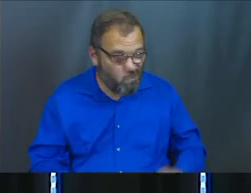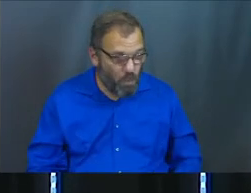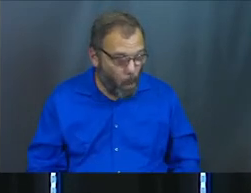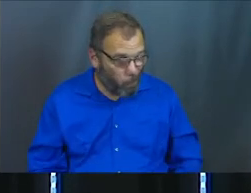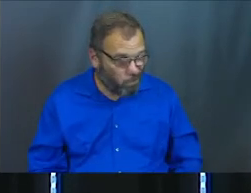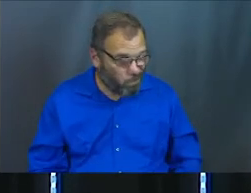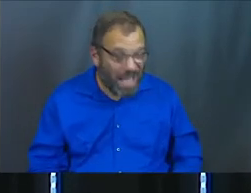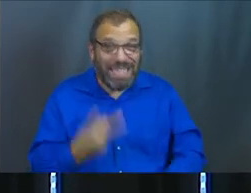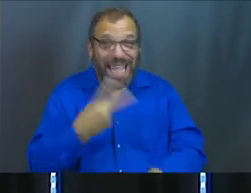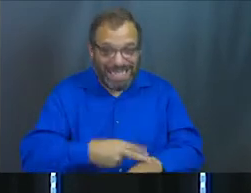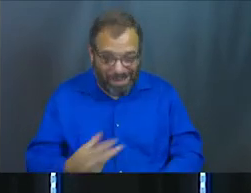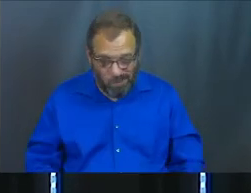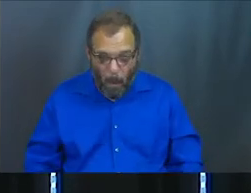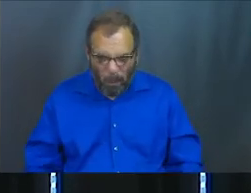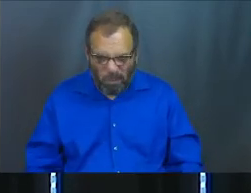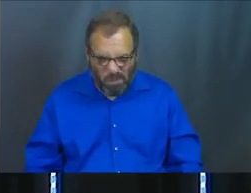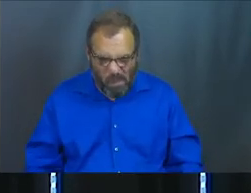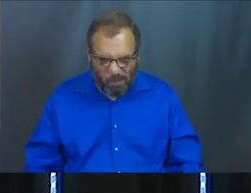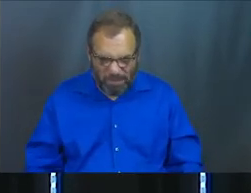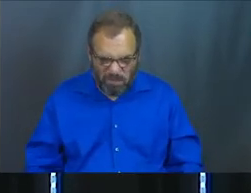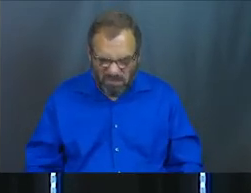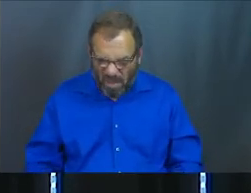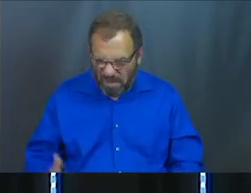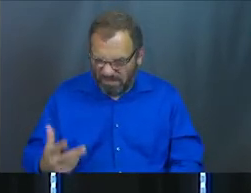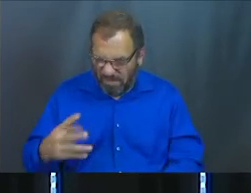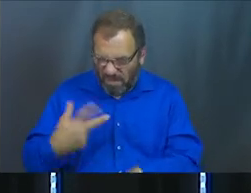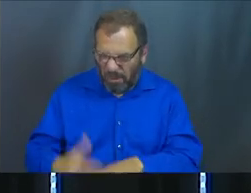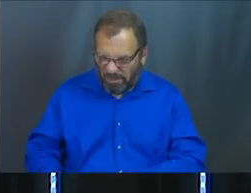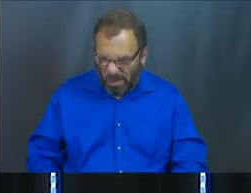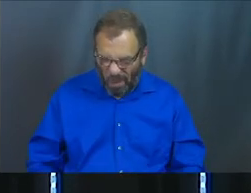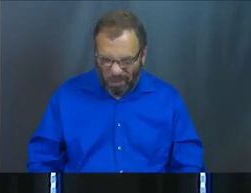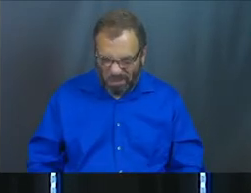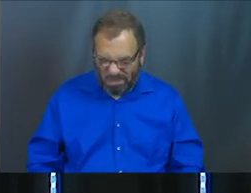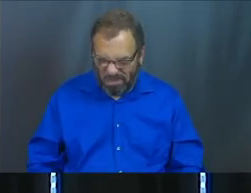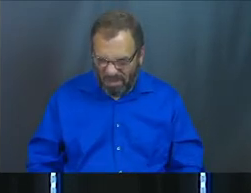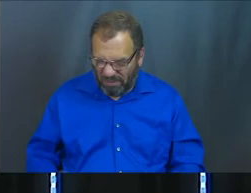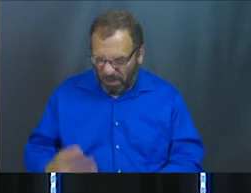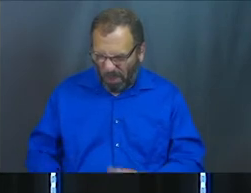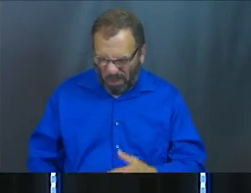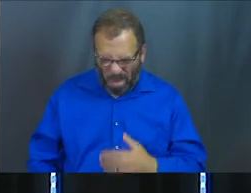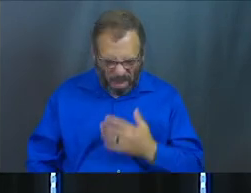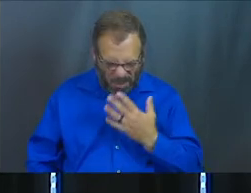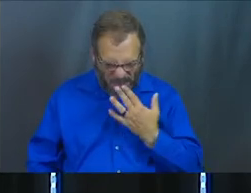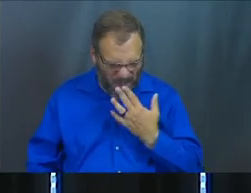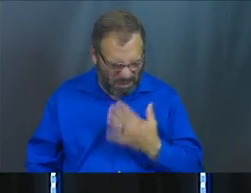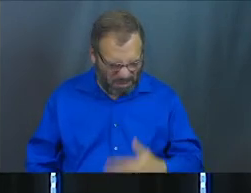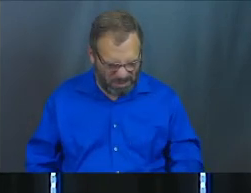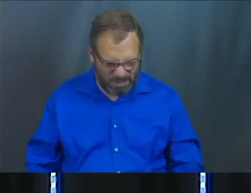Definitely doesn't taste better the third time or the fourth or the fifth or the sixth. And neither does your past.